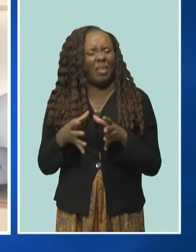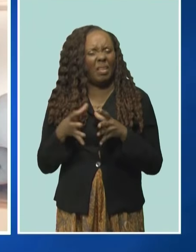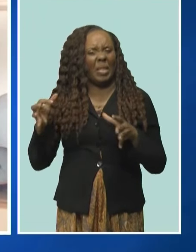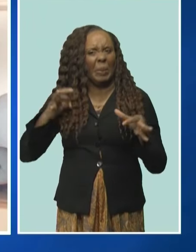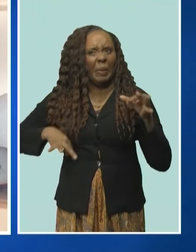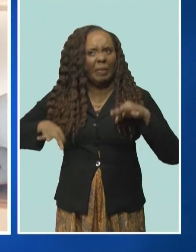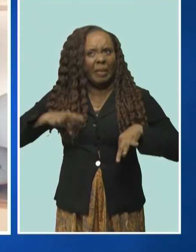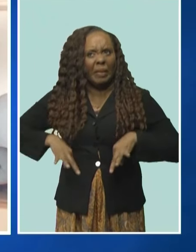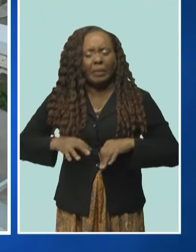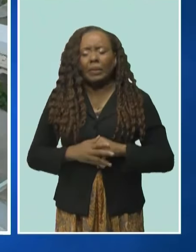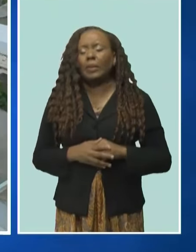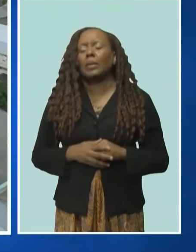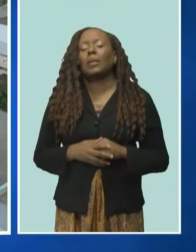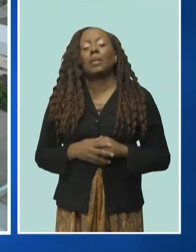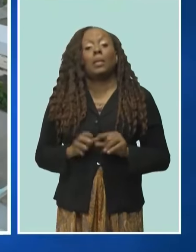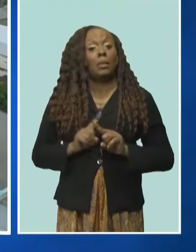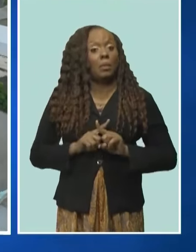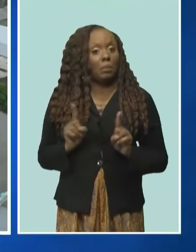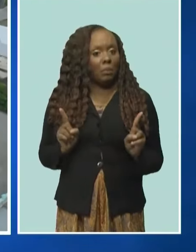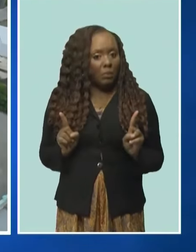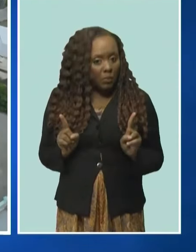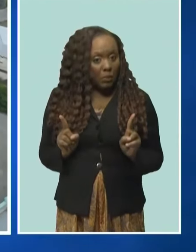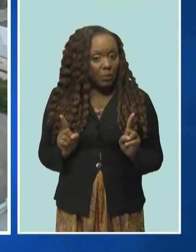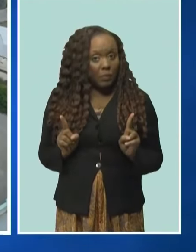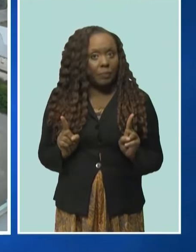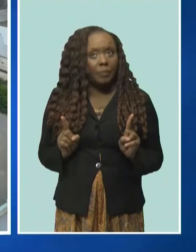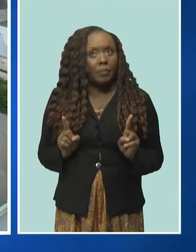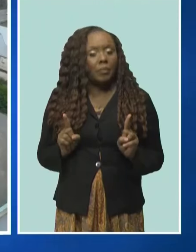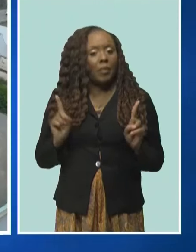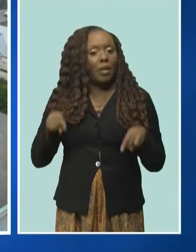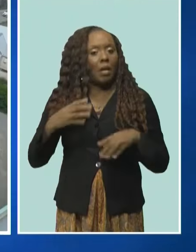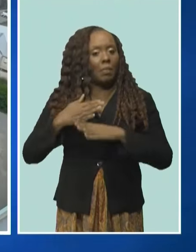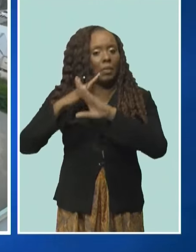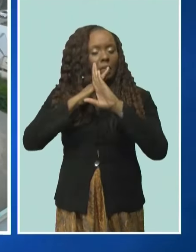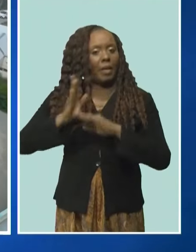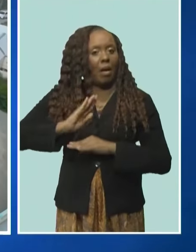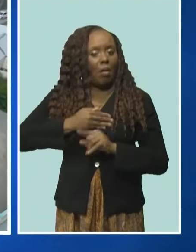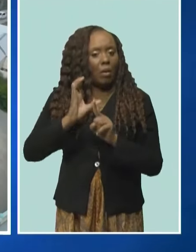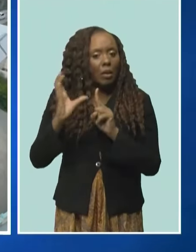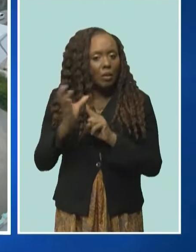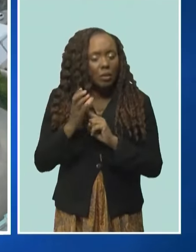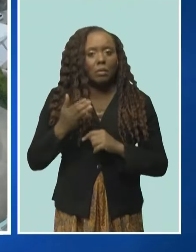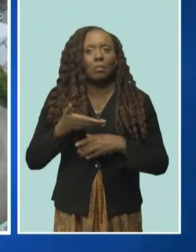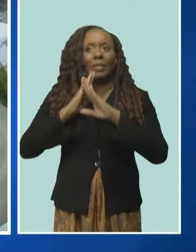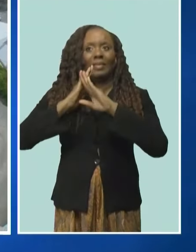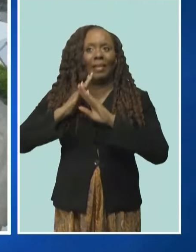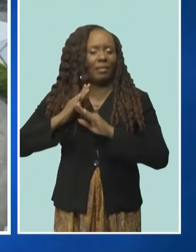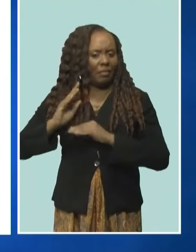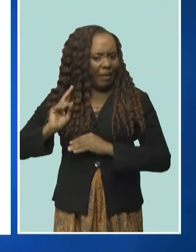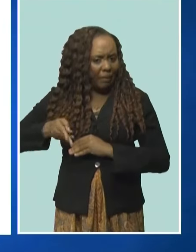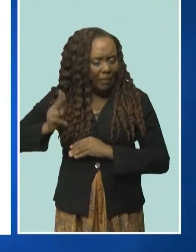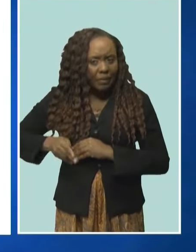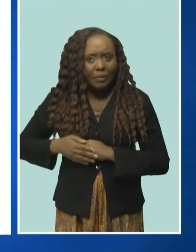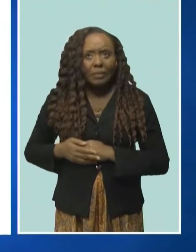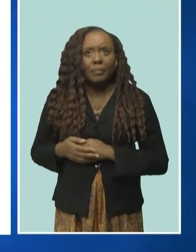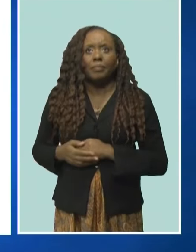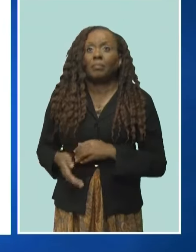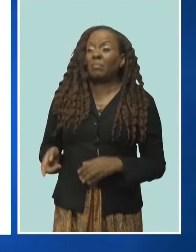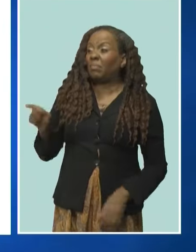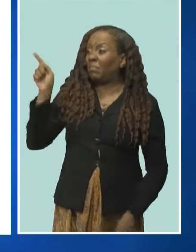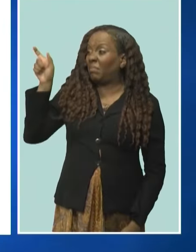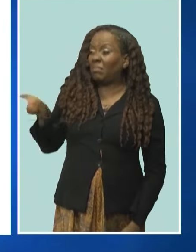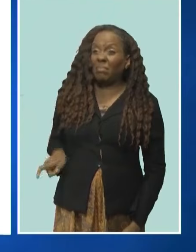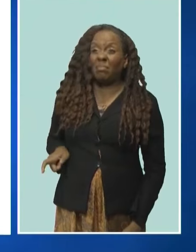the East Coast, but it can be done in a way that protects the heritage, the culture. This petition is specifically asking,